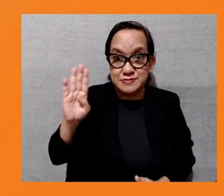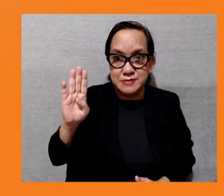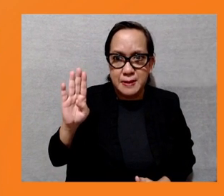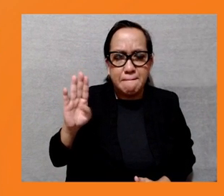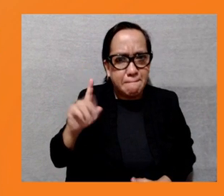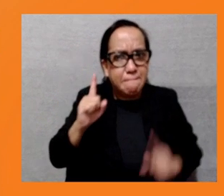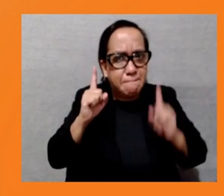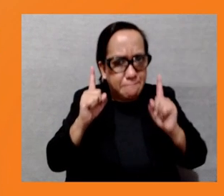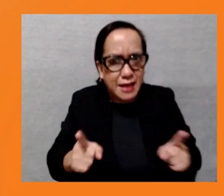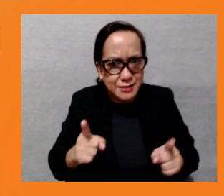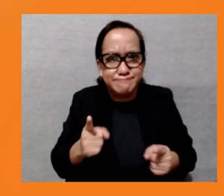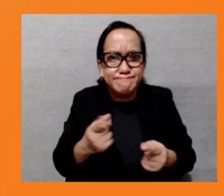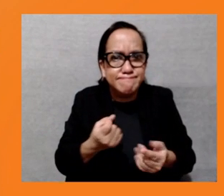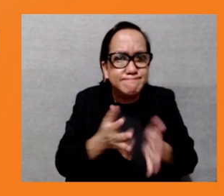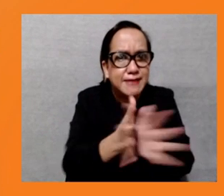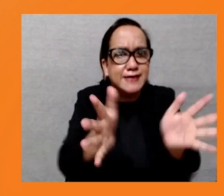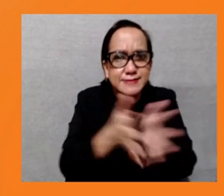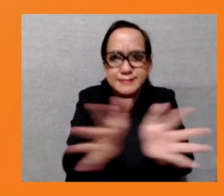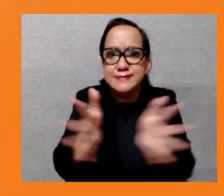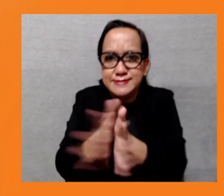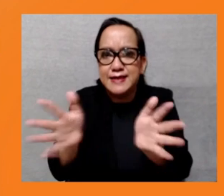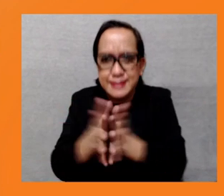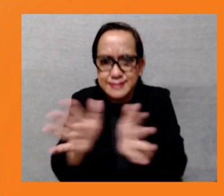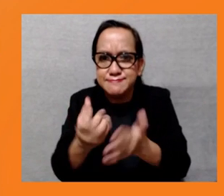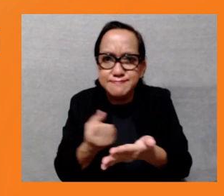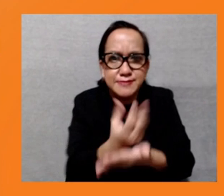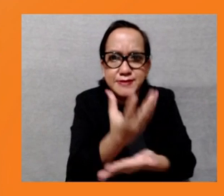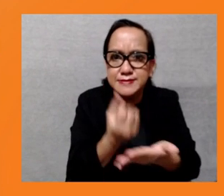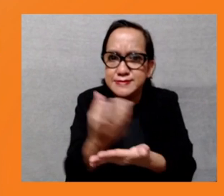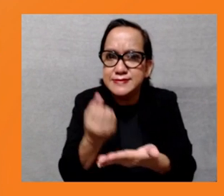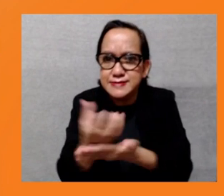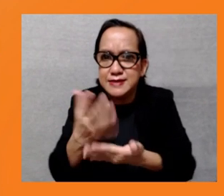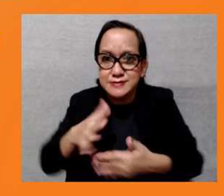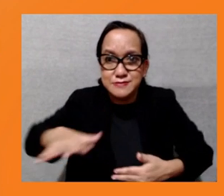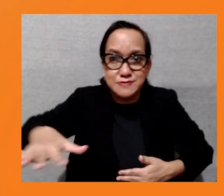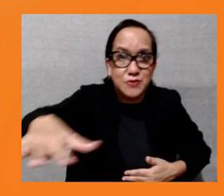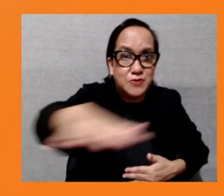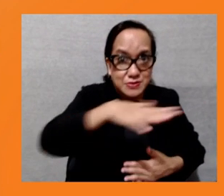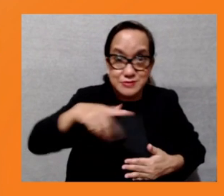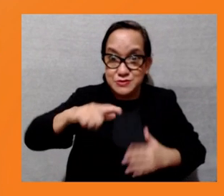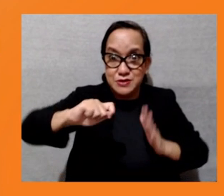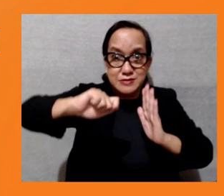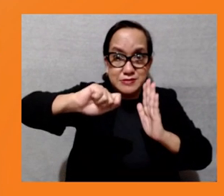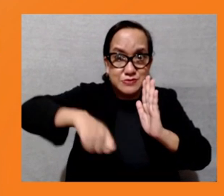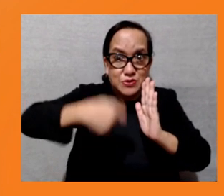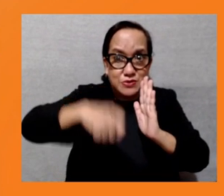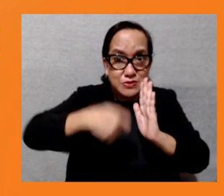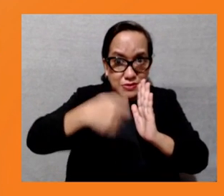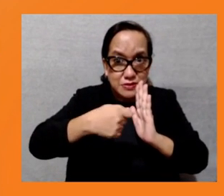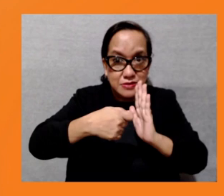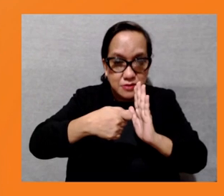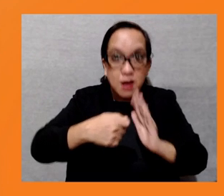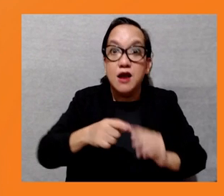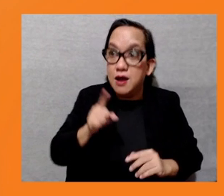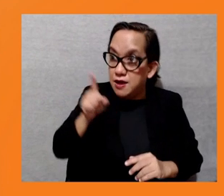equipped with information they can use so that they will be rightly protected. Secondly, and I think